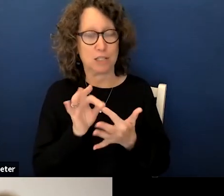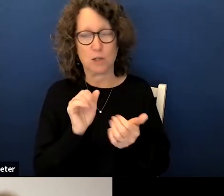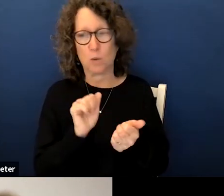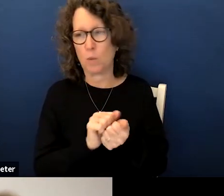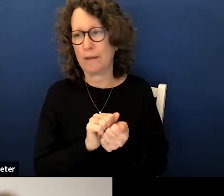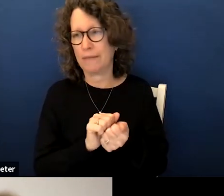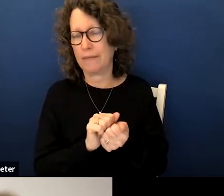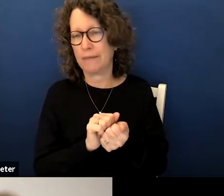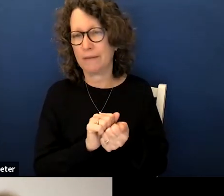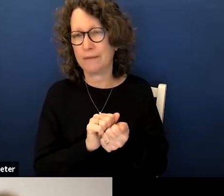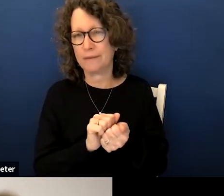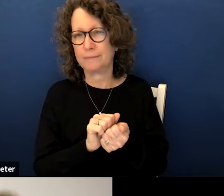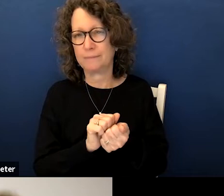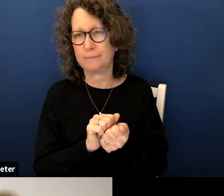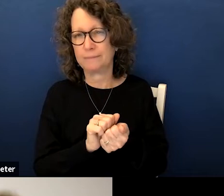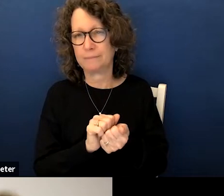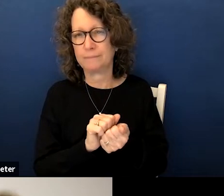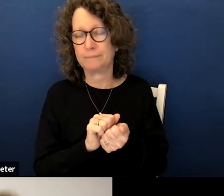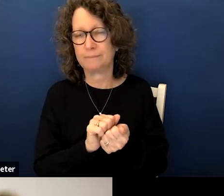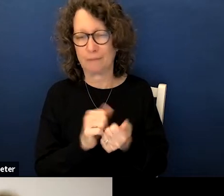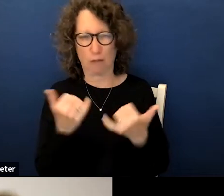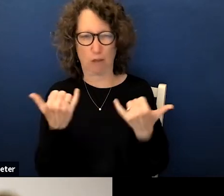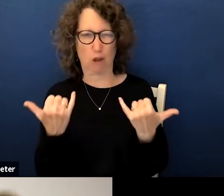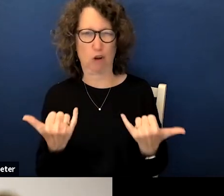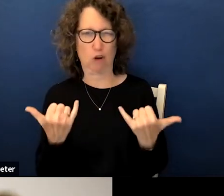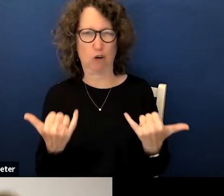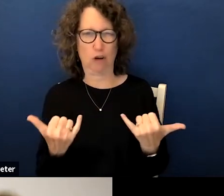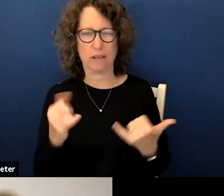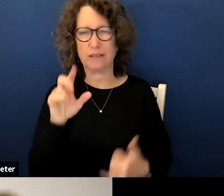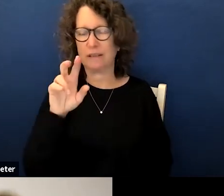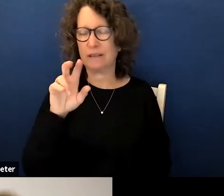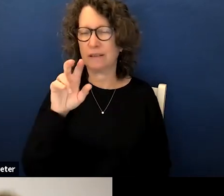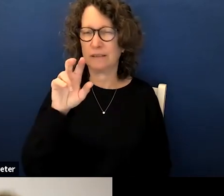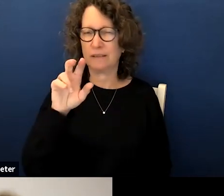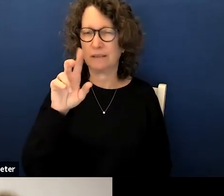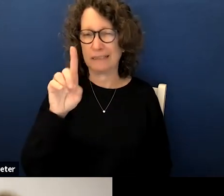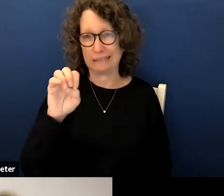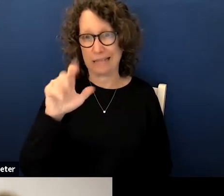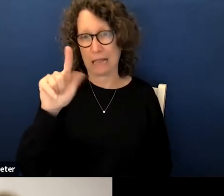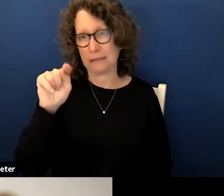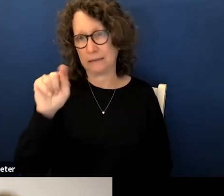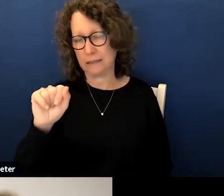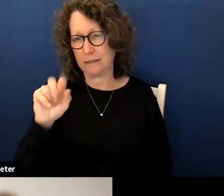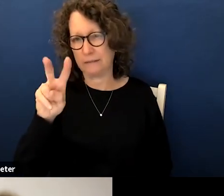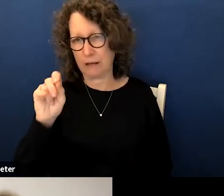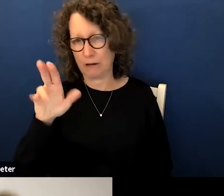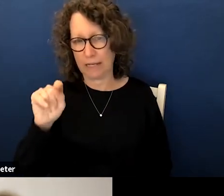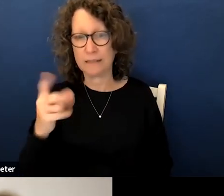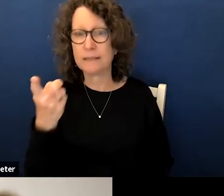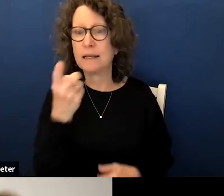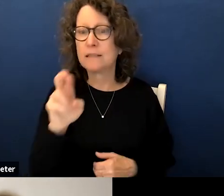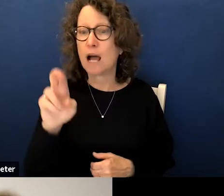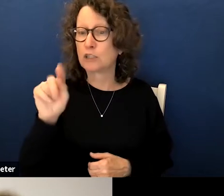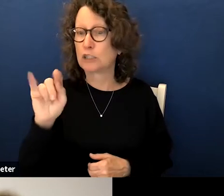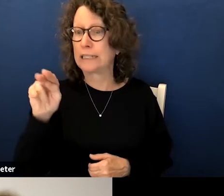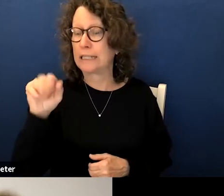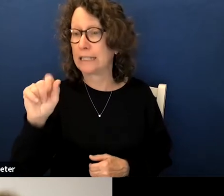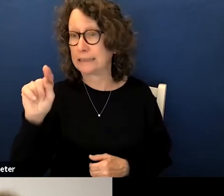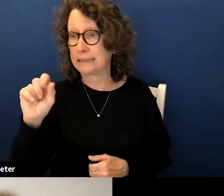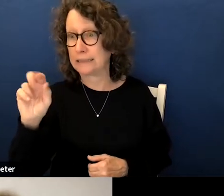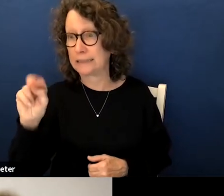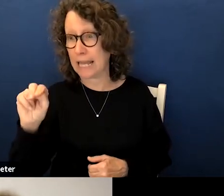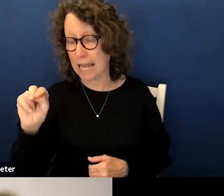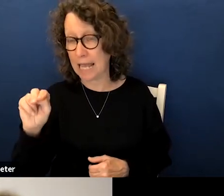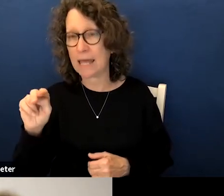with the current variant Dr Tina Tan pediatrician and